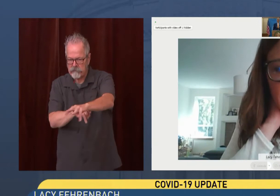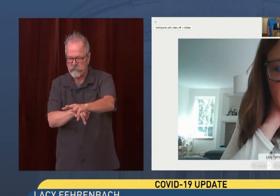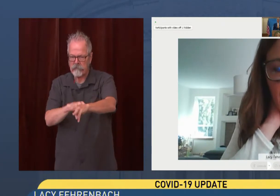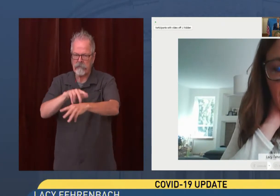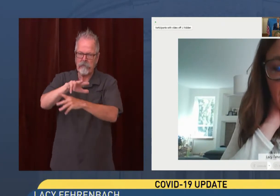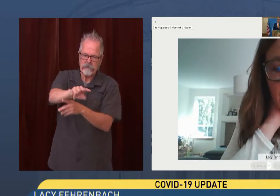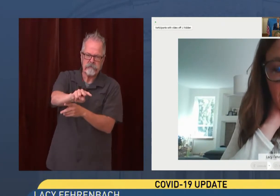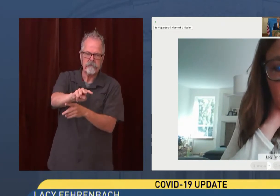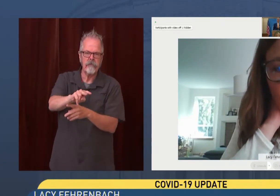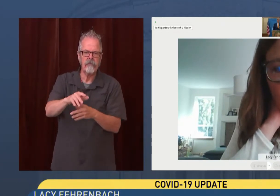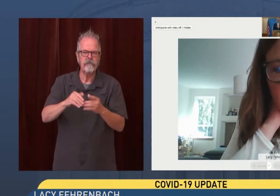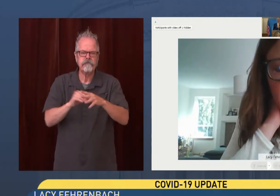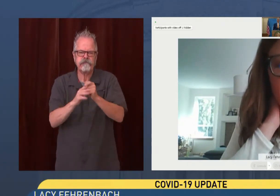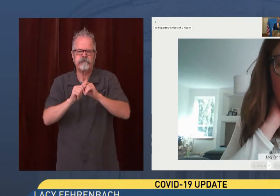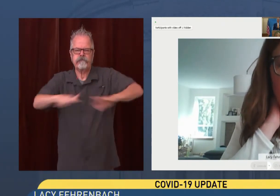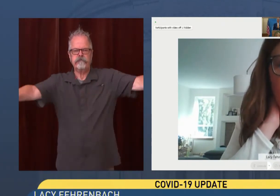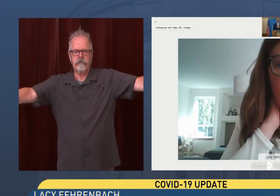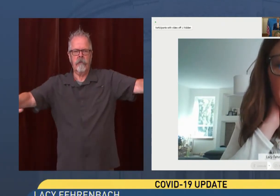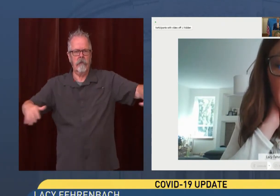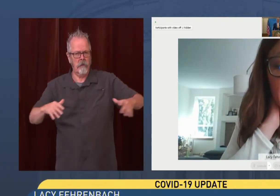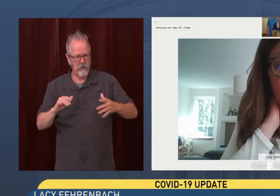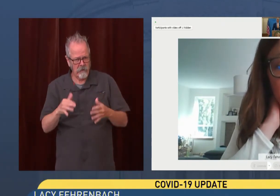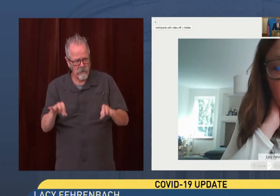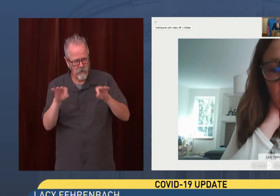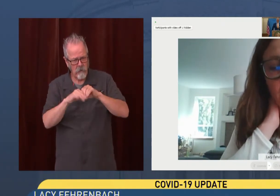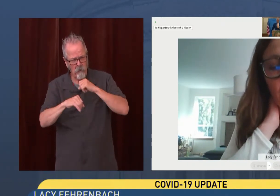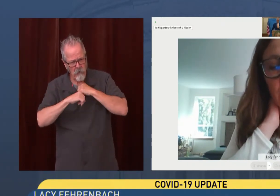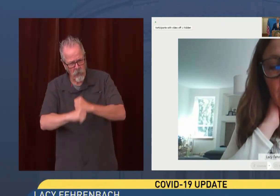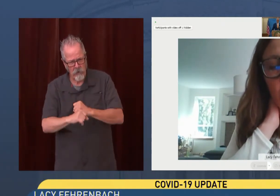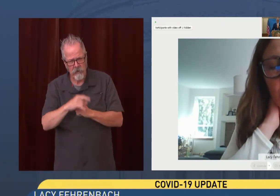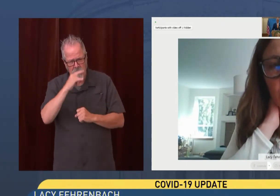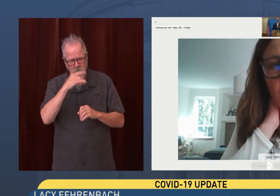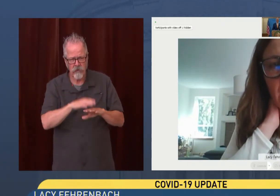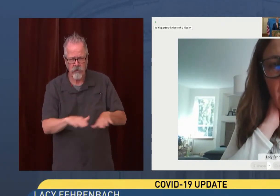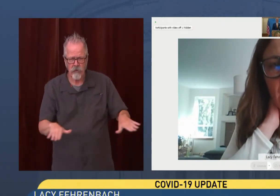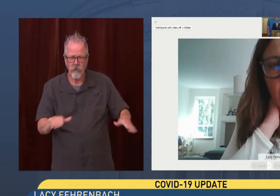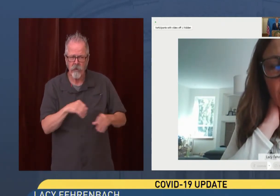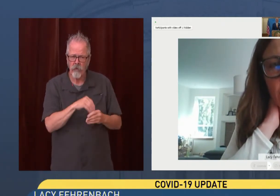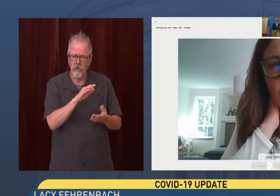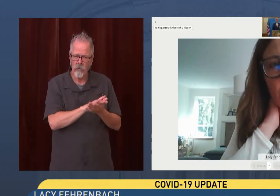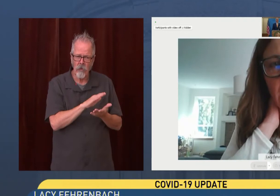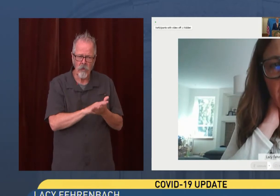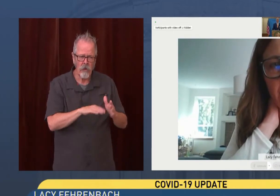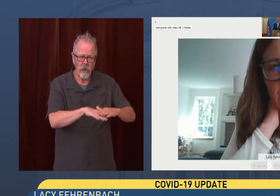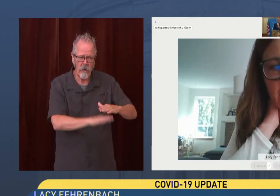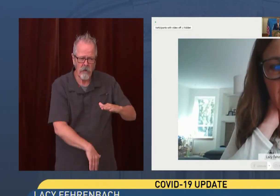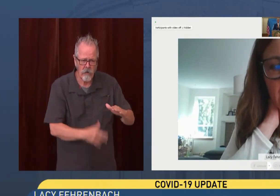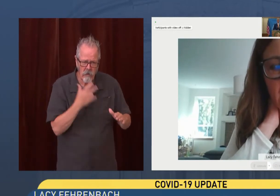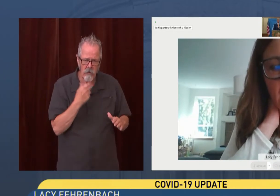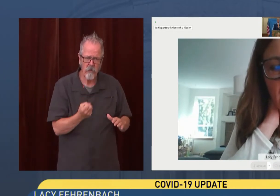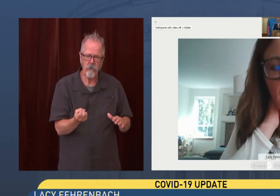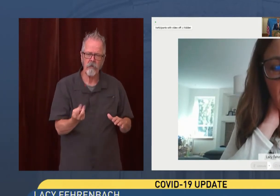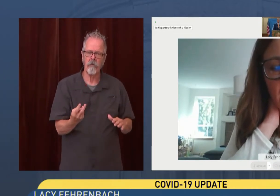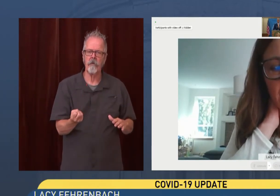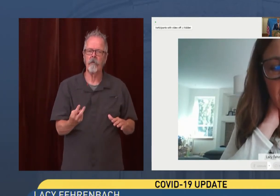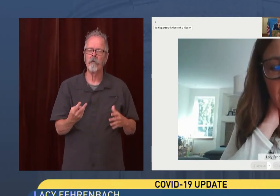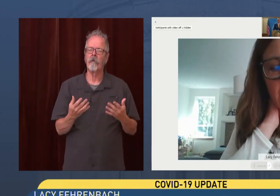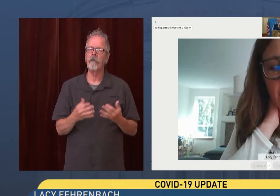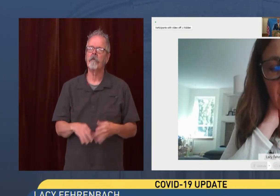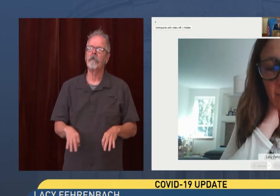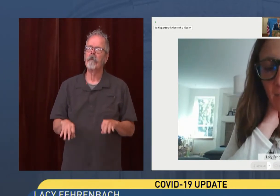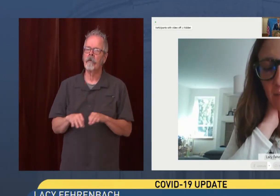to protect kids in schools. And it's also really important right now to get vaccinated.